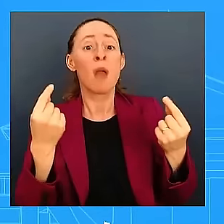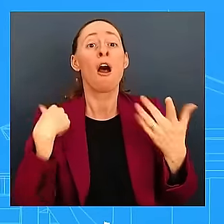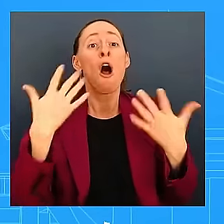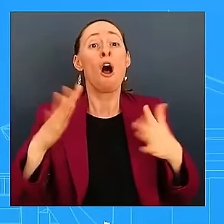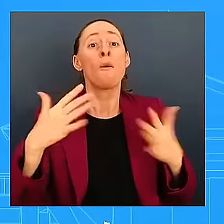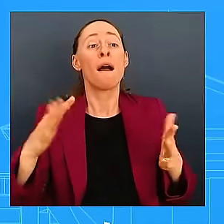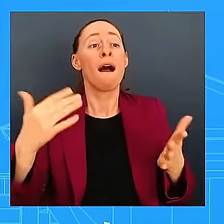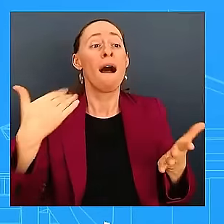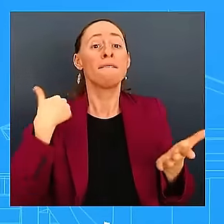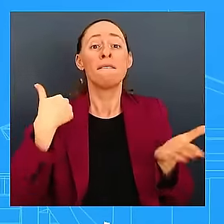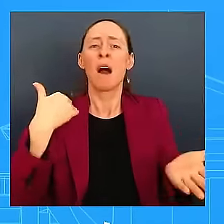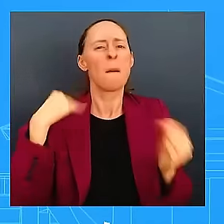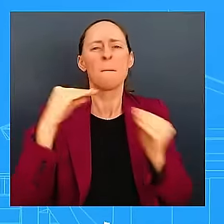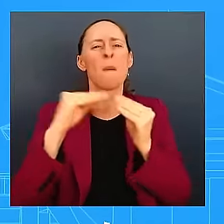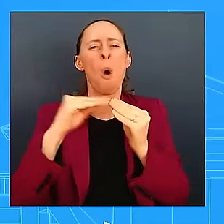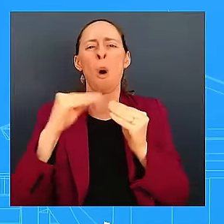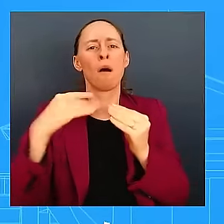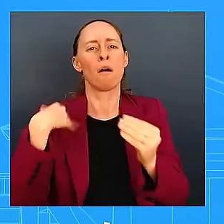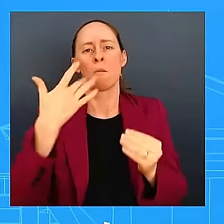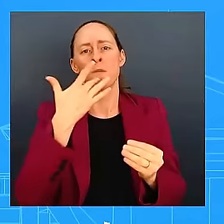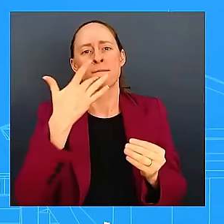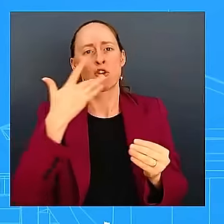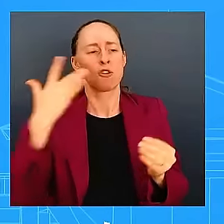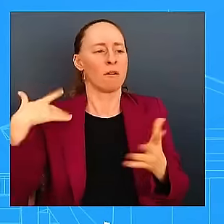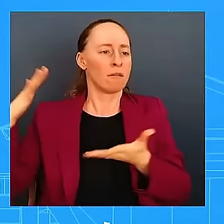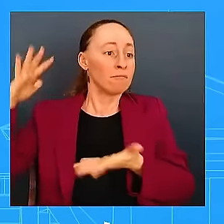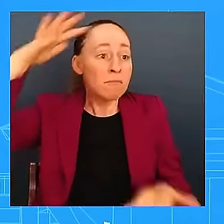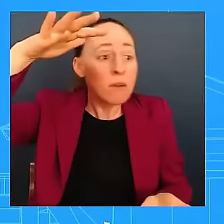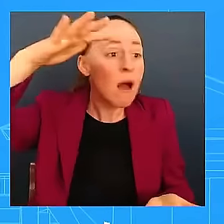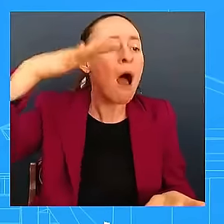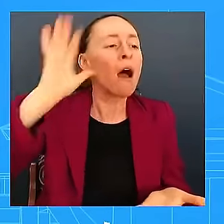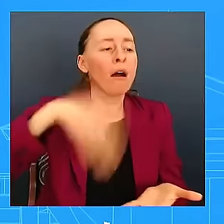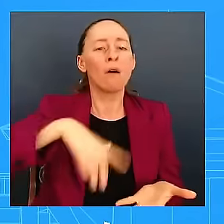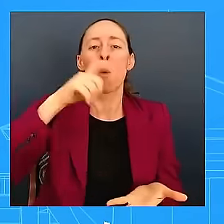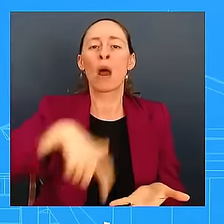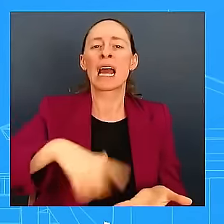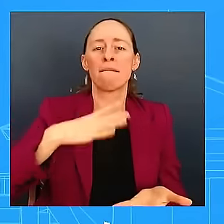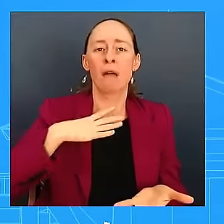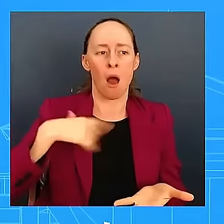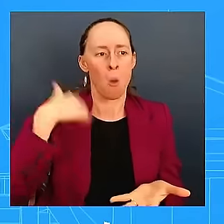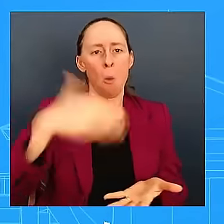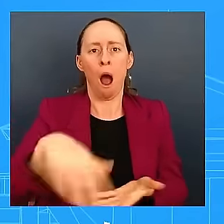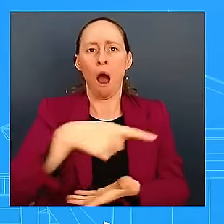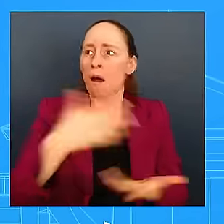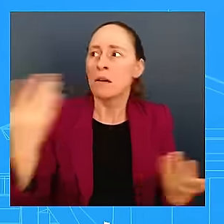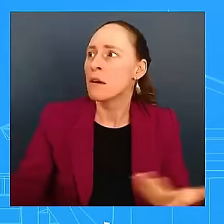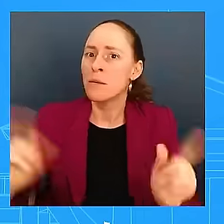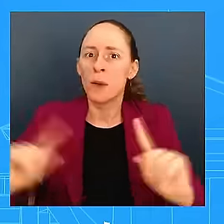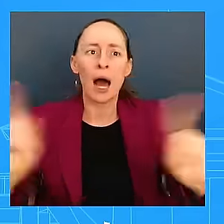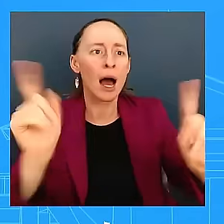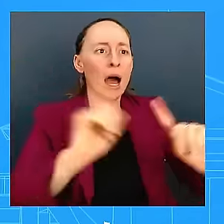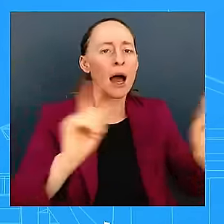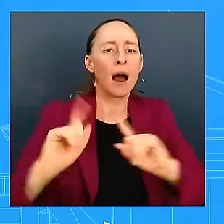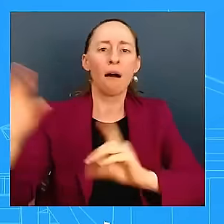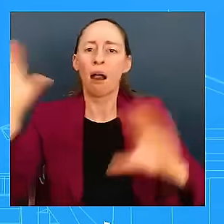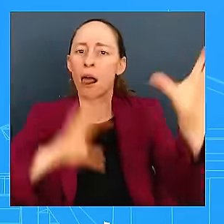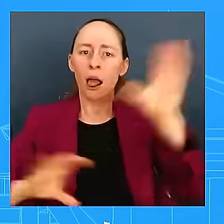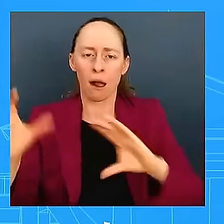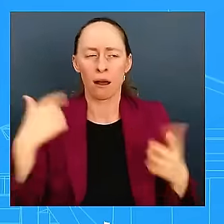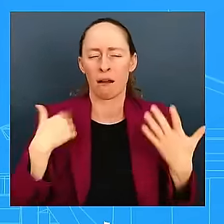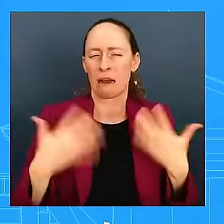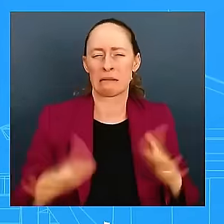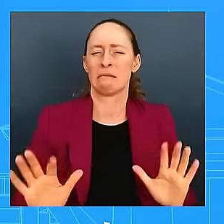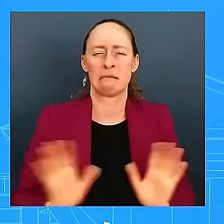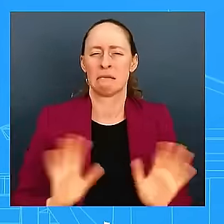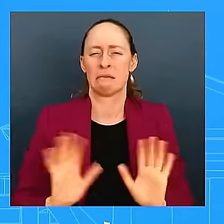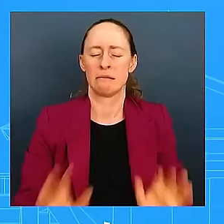do is be short. I want to make sure that I have enough that can support whatever the states might request. Good, I'm joking. You said that you are headed down there tomorrow.